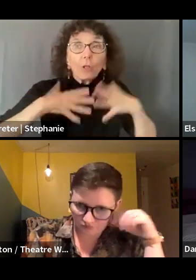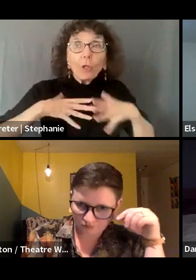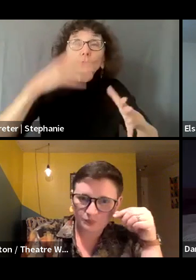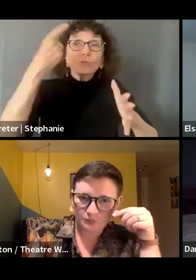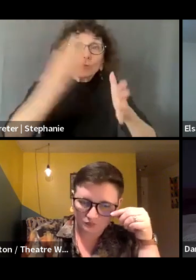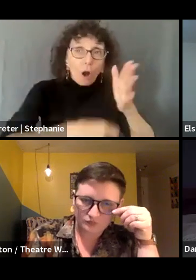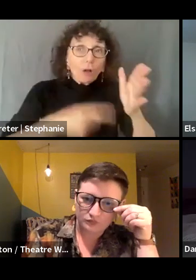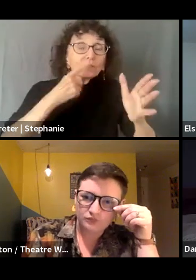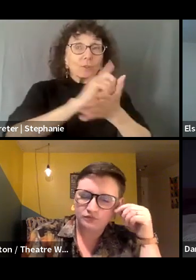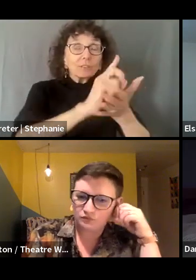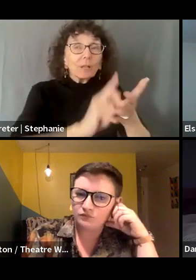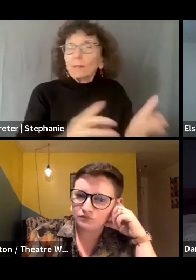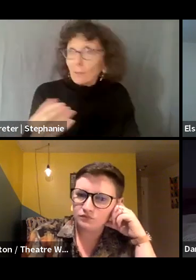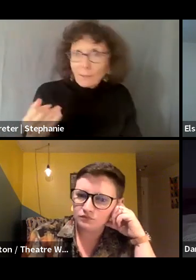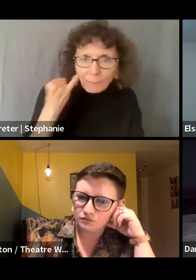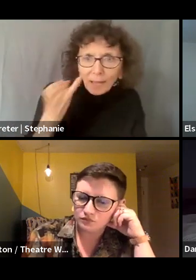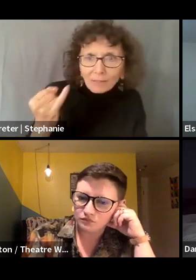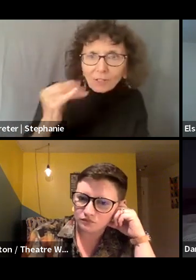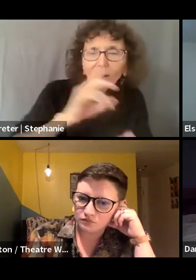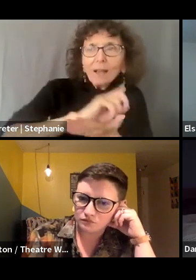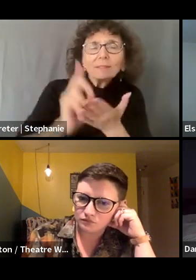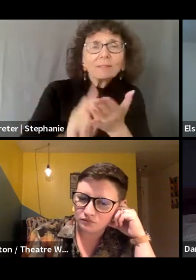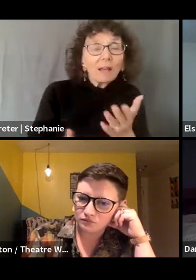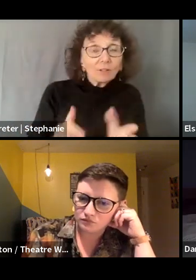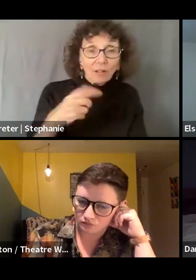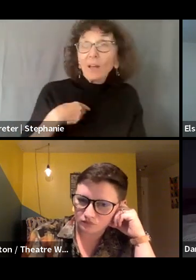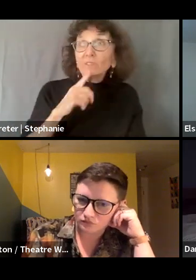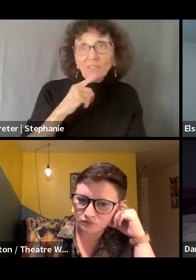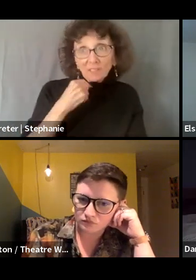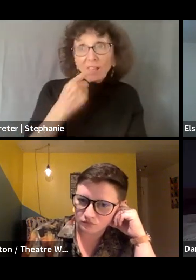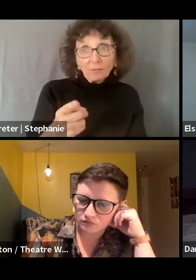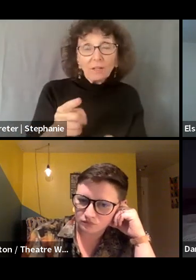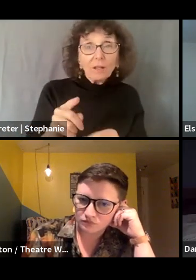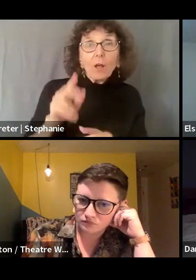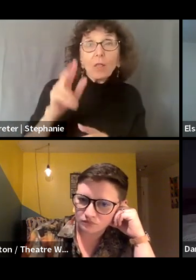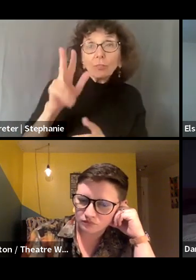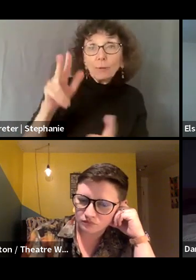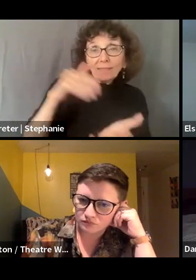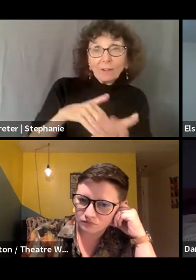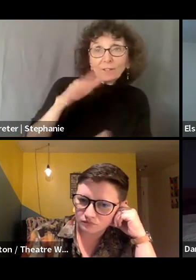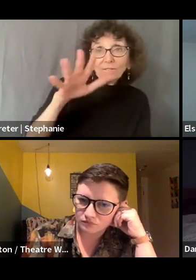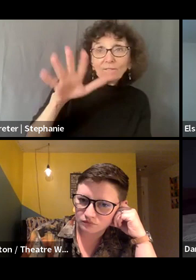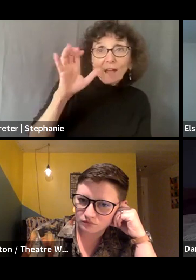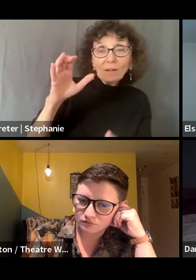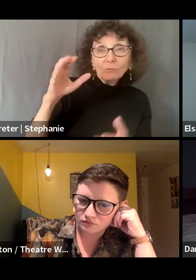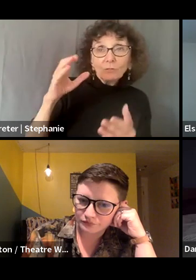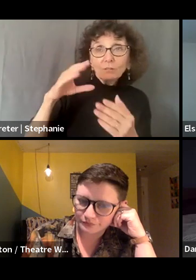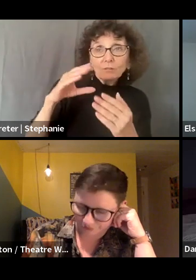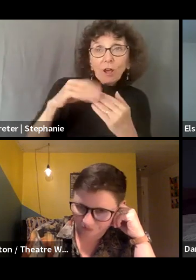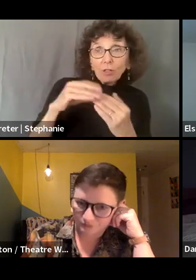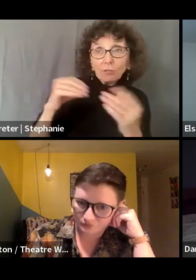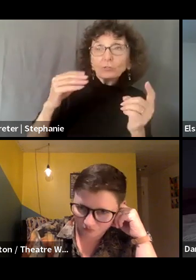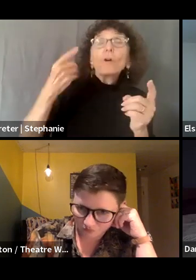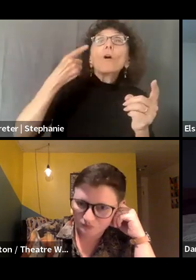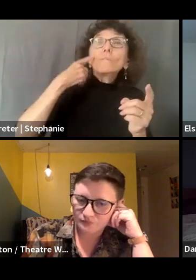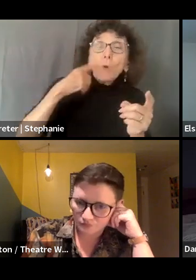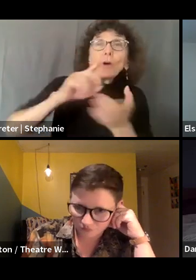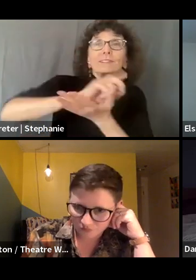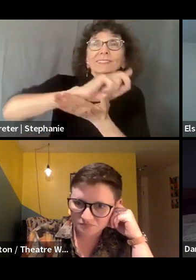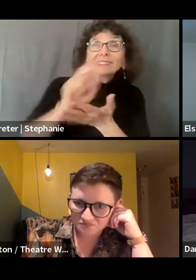A designer who's getting paid, and this is real math, $3,500 to design a show with a $70,000 set.